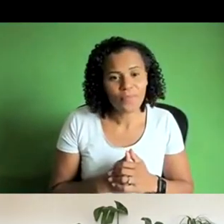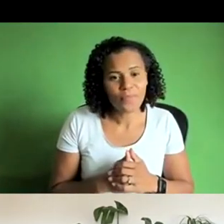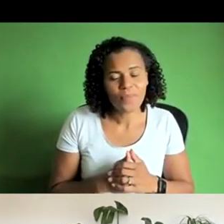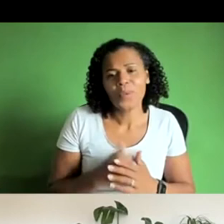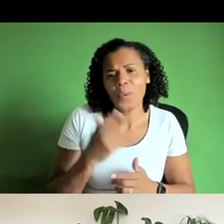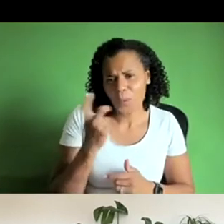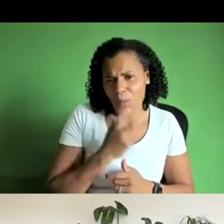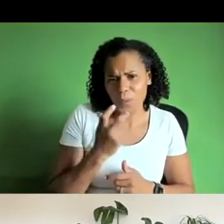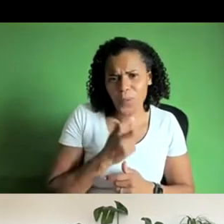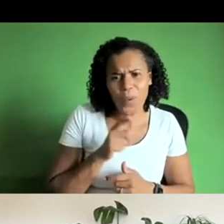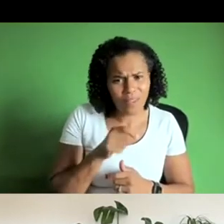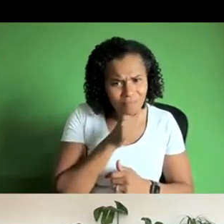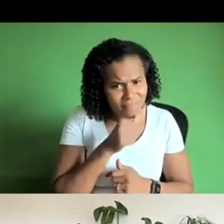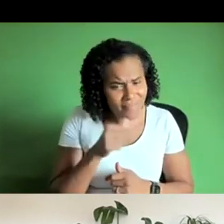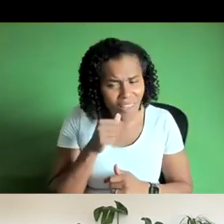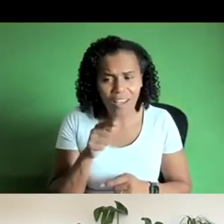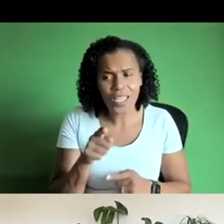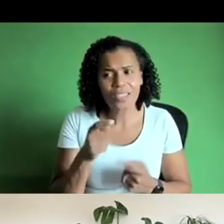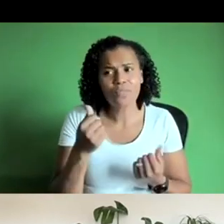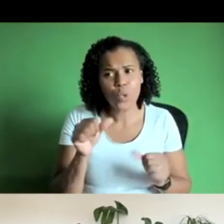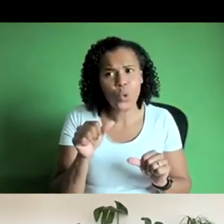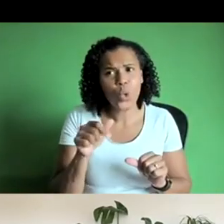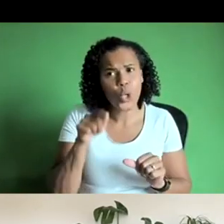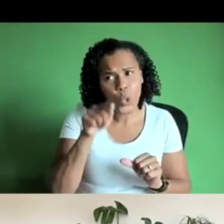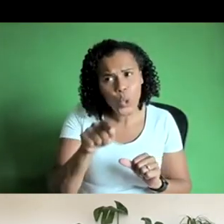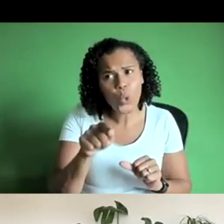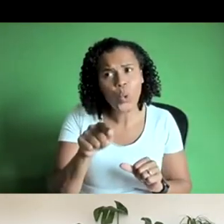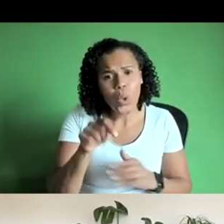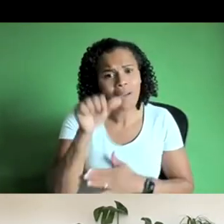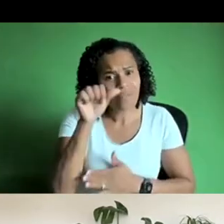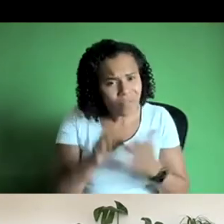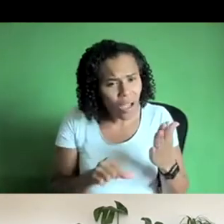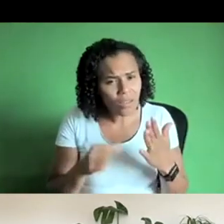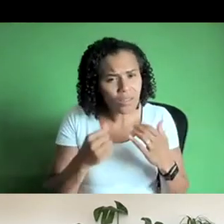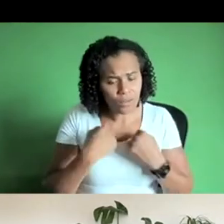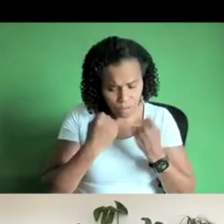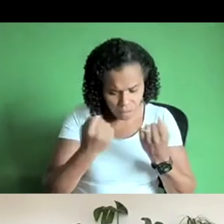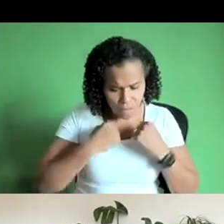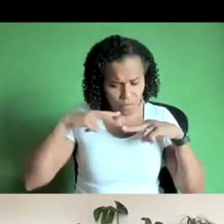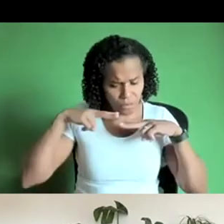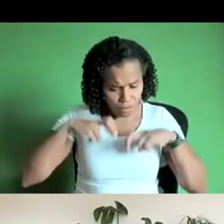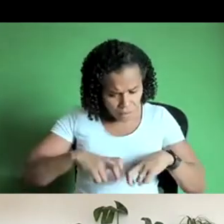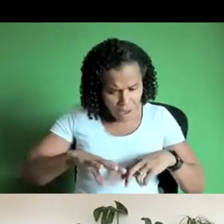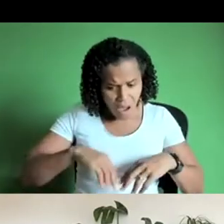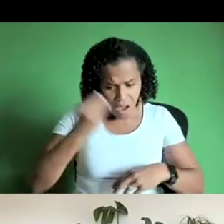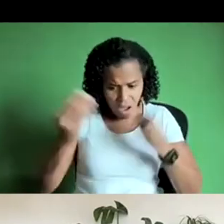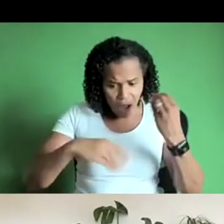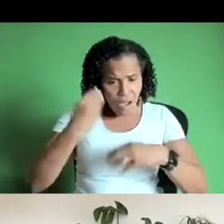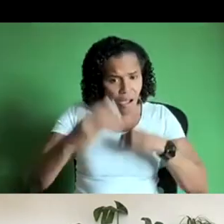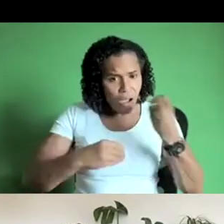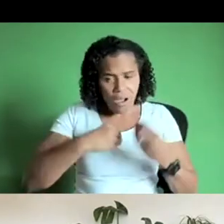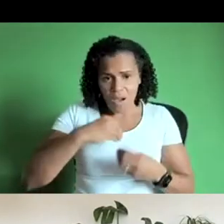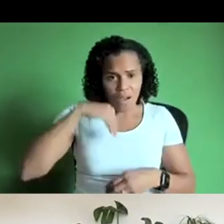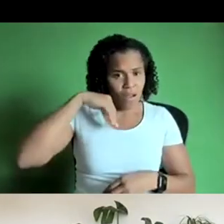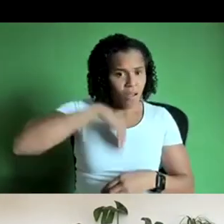you know you've been able to kind of uh begin to unpack and deal with these really kind of complex uh sensitive